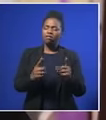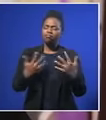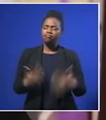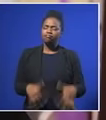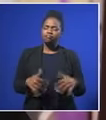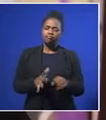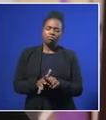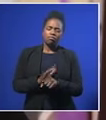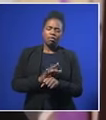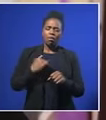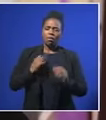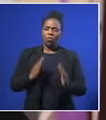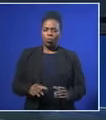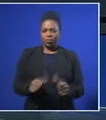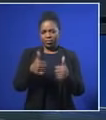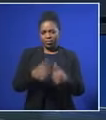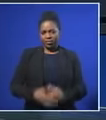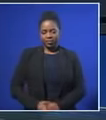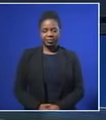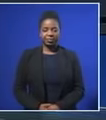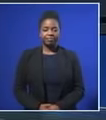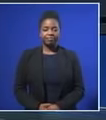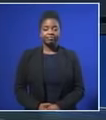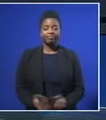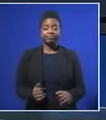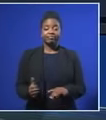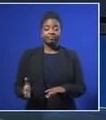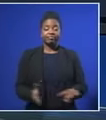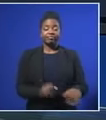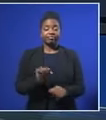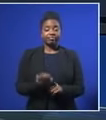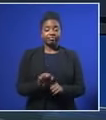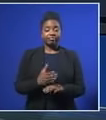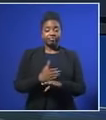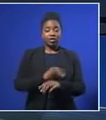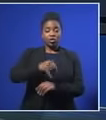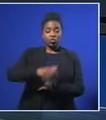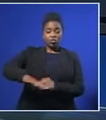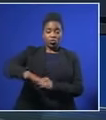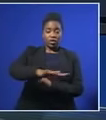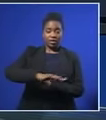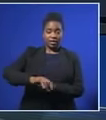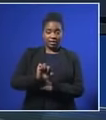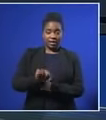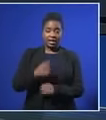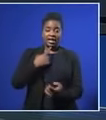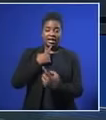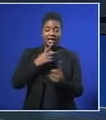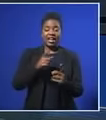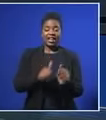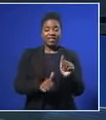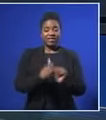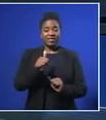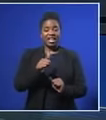human being. New plans for Madiba's former Johannesburg home were announced today as well. His